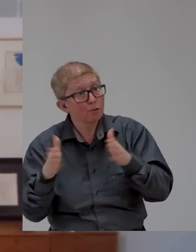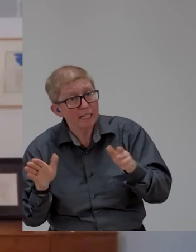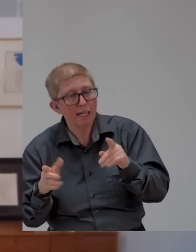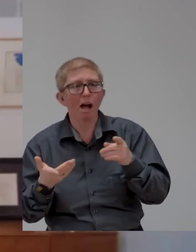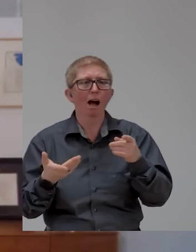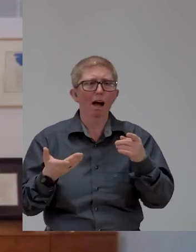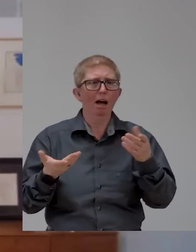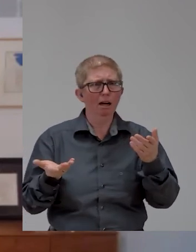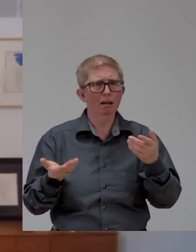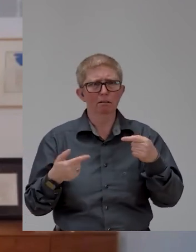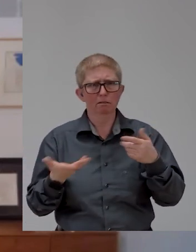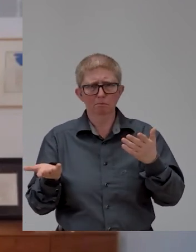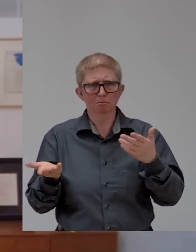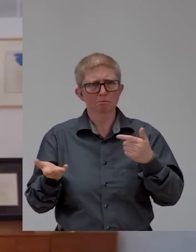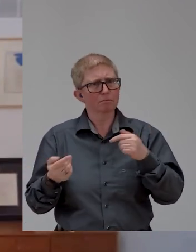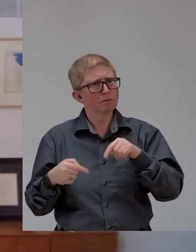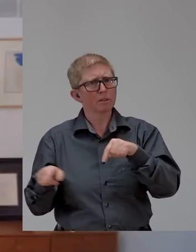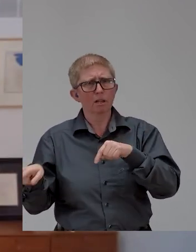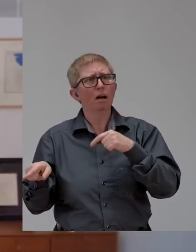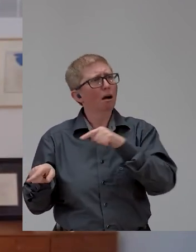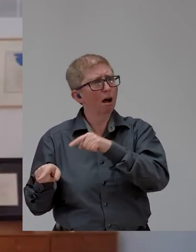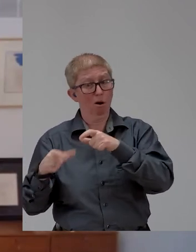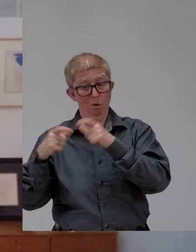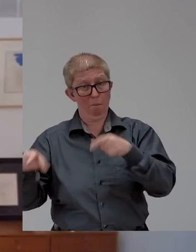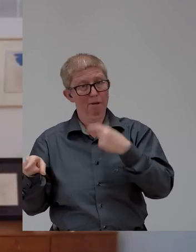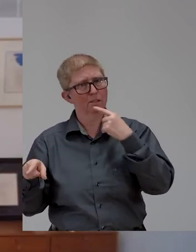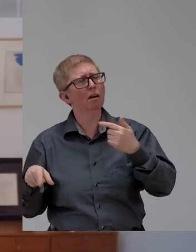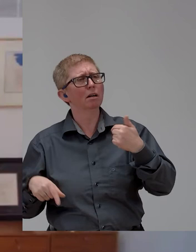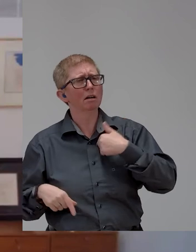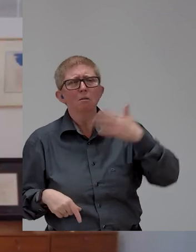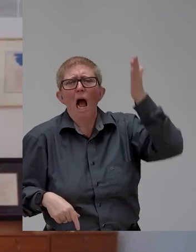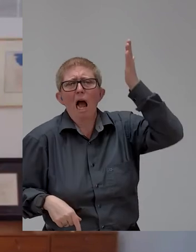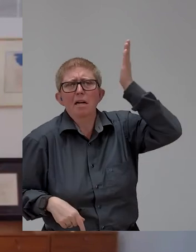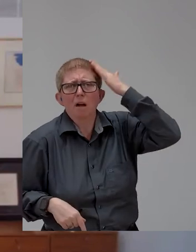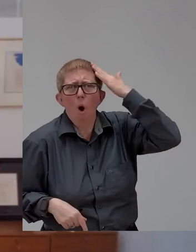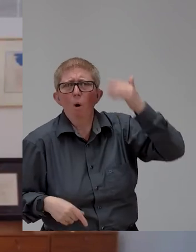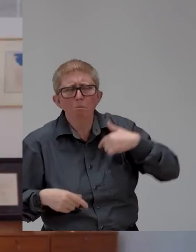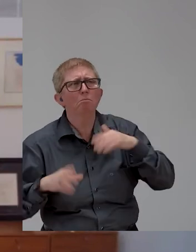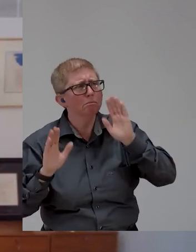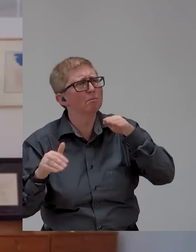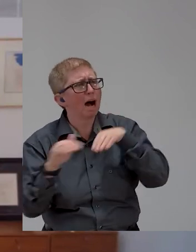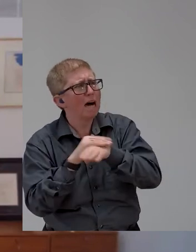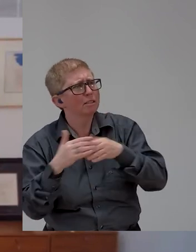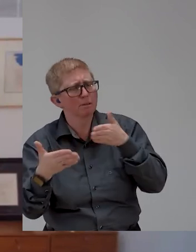it because we don't want to have to make our mobile app accessible or our website accessible. How do we deal with that? How do we deal with those ingrained